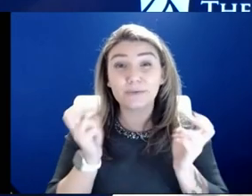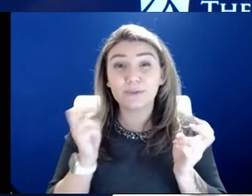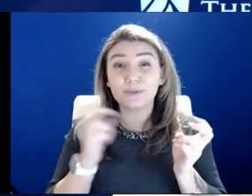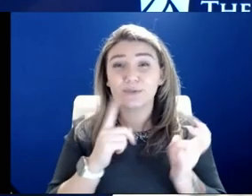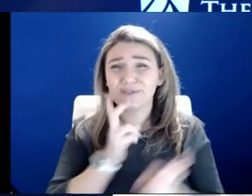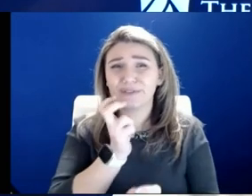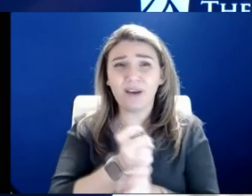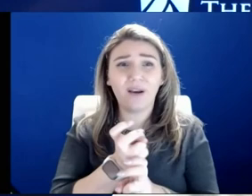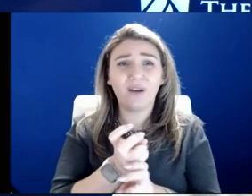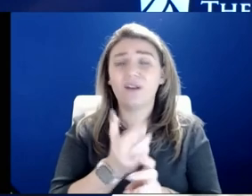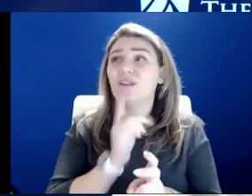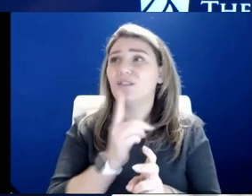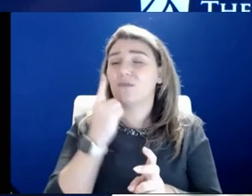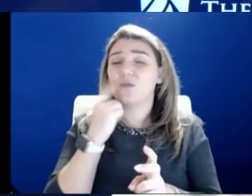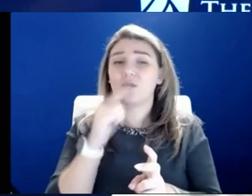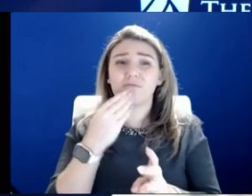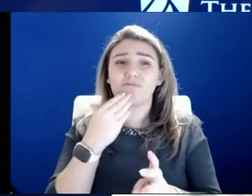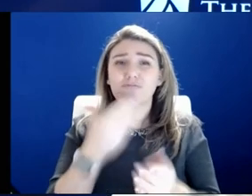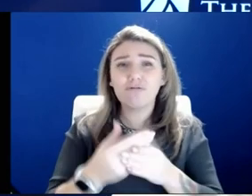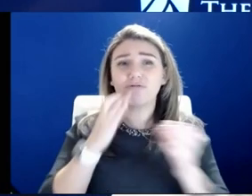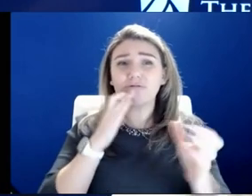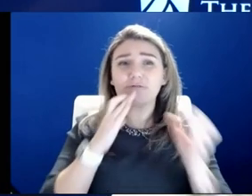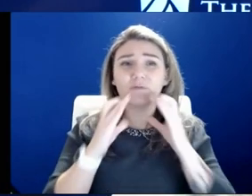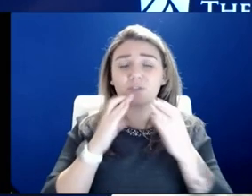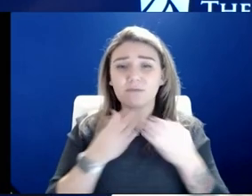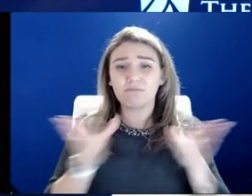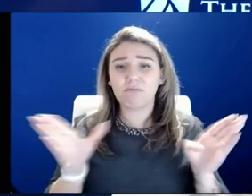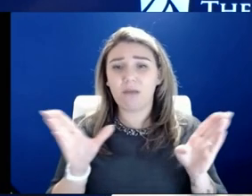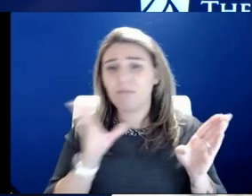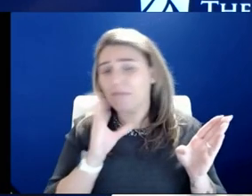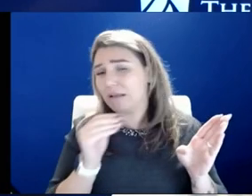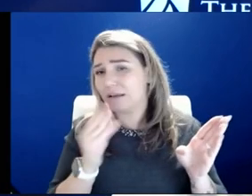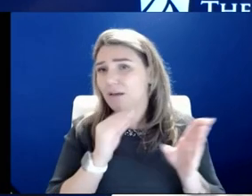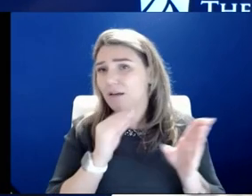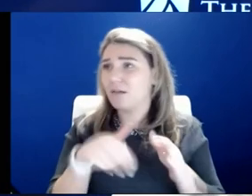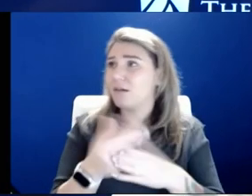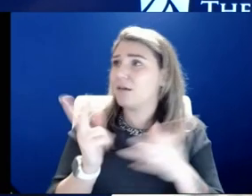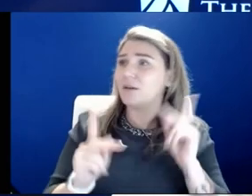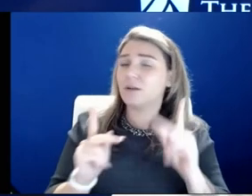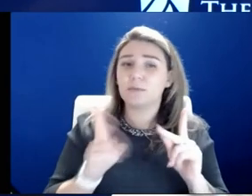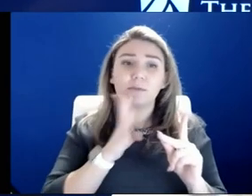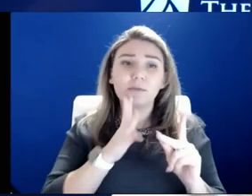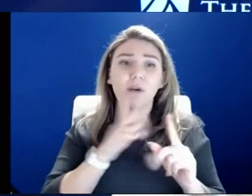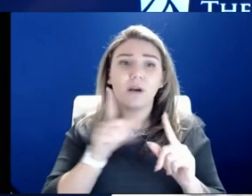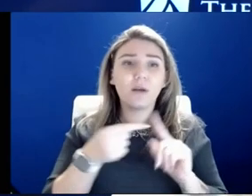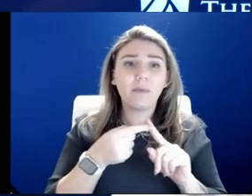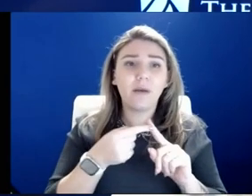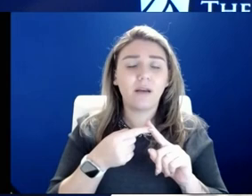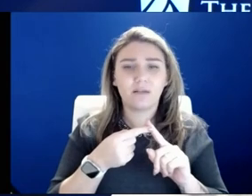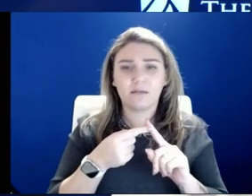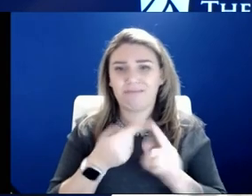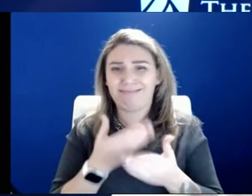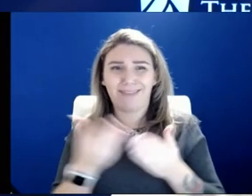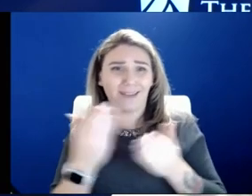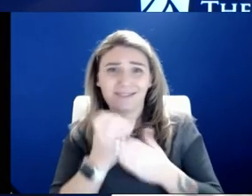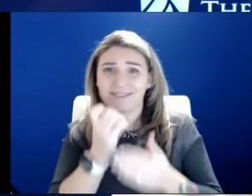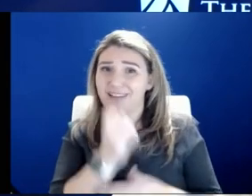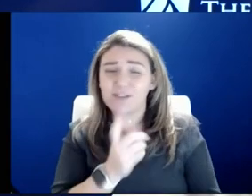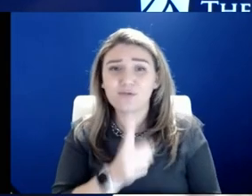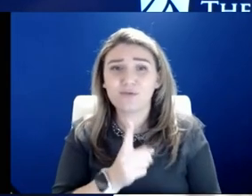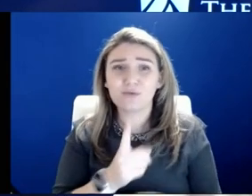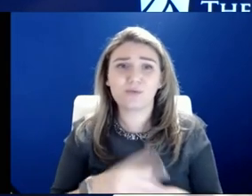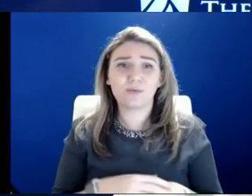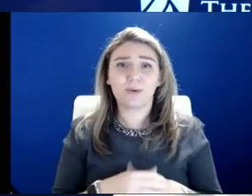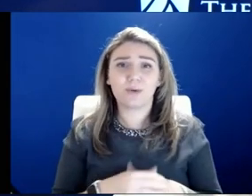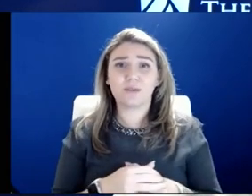conversation in public when all people want to talk about is stuff that's just not true. You want to have a conversation